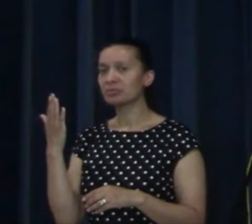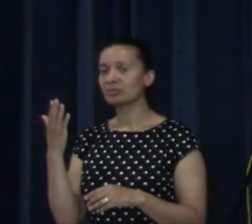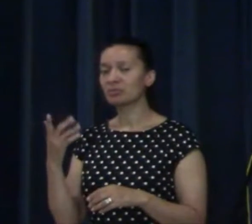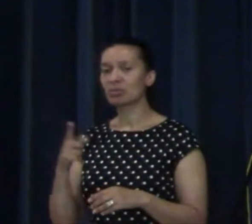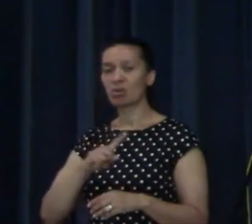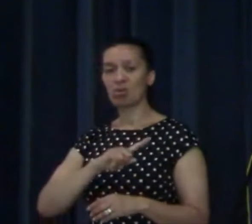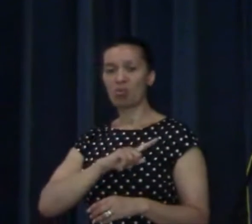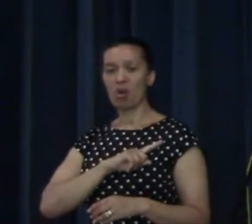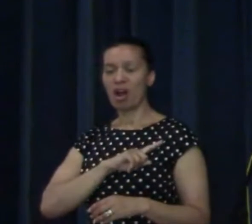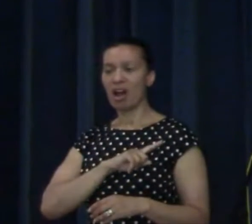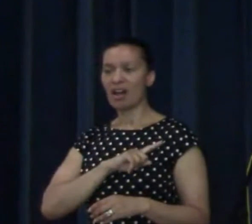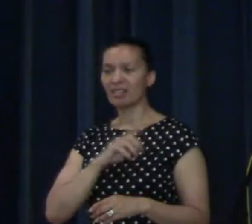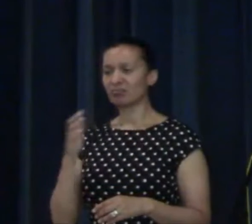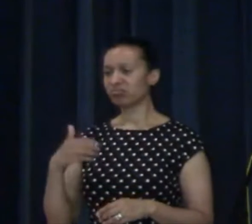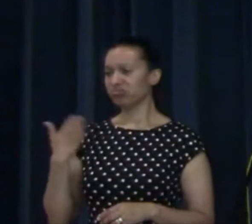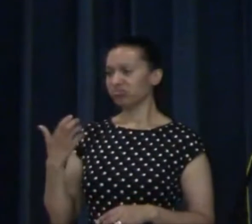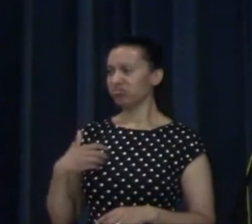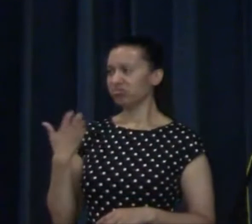Why don't you complain?